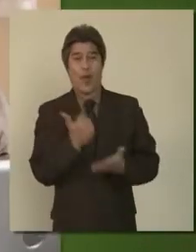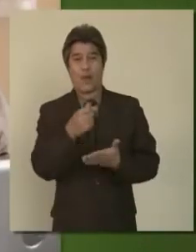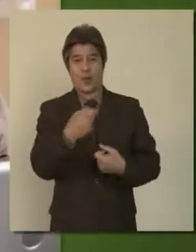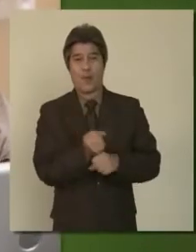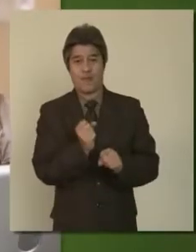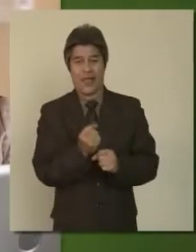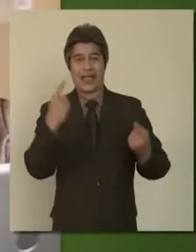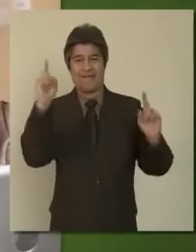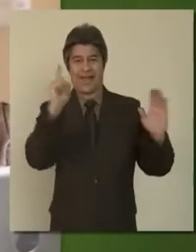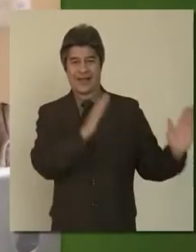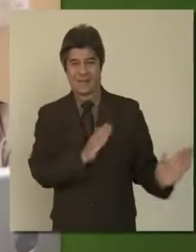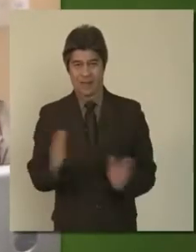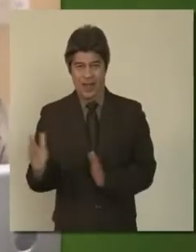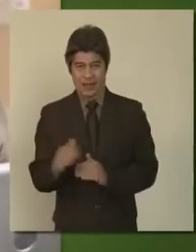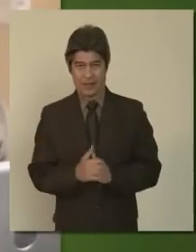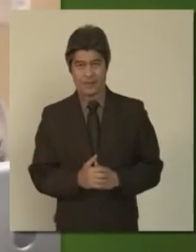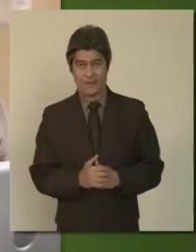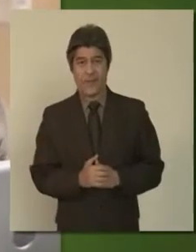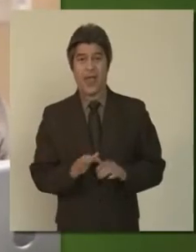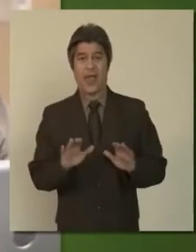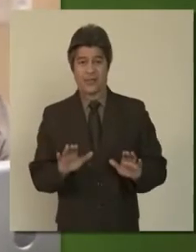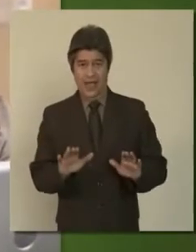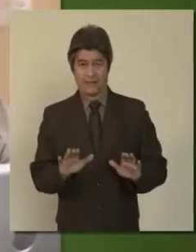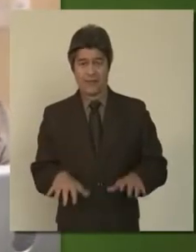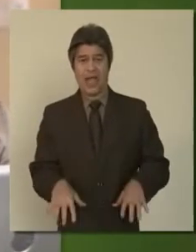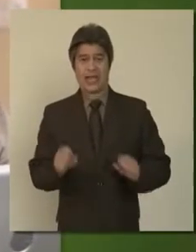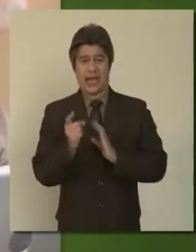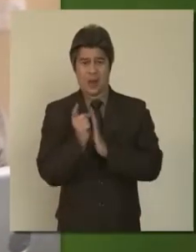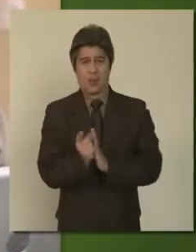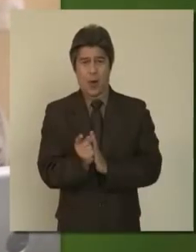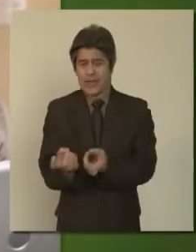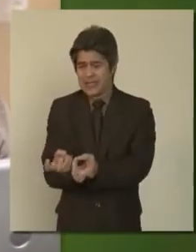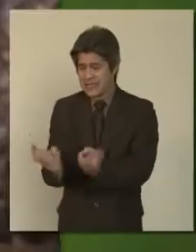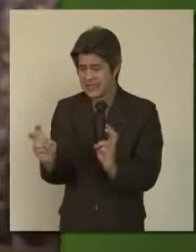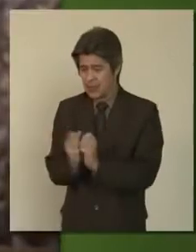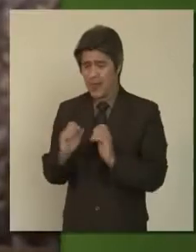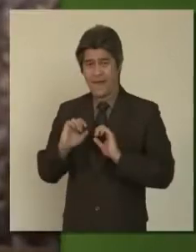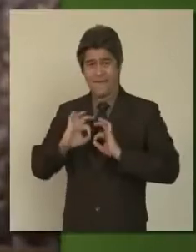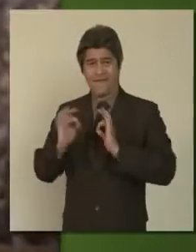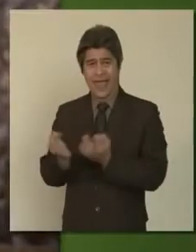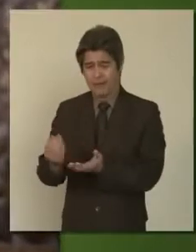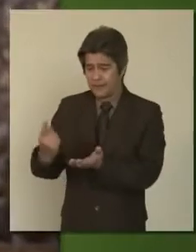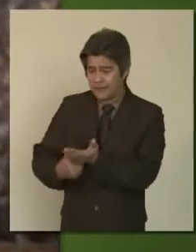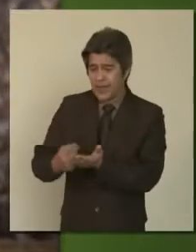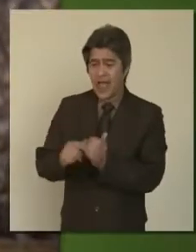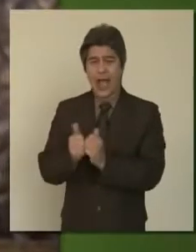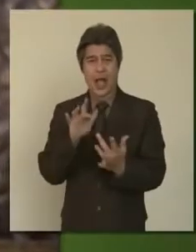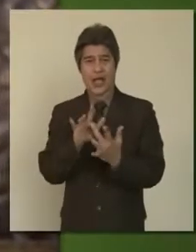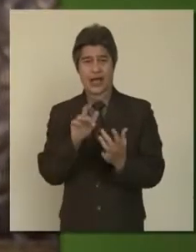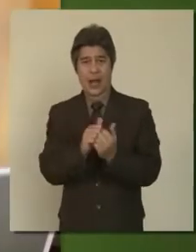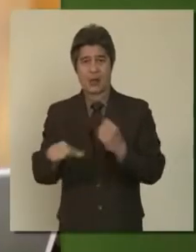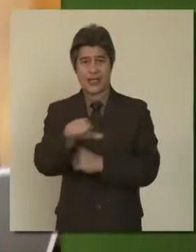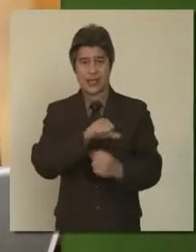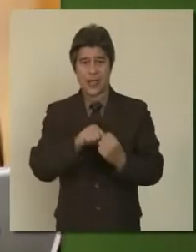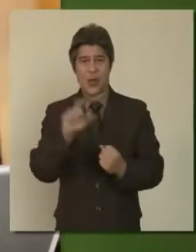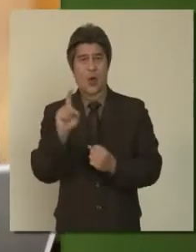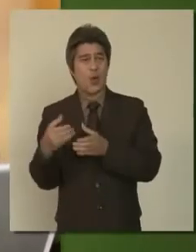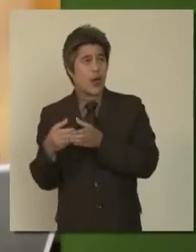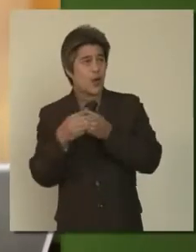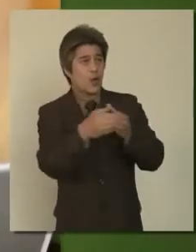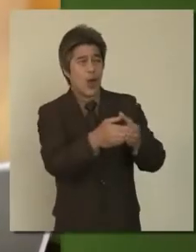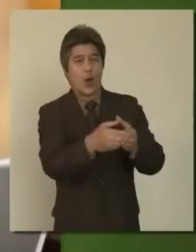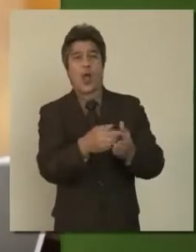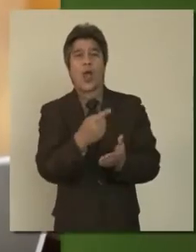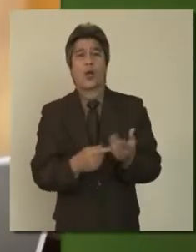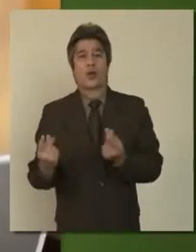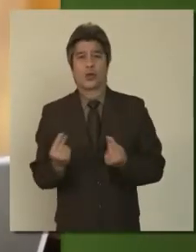you make an effective plan. Then, take a moment to sit with your family and decide how you will get in contact with each other, where you will go and what you will do in the